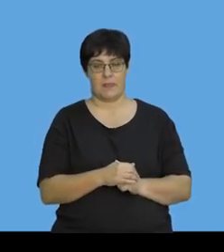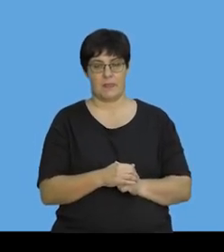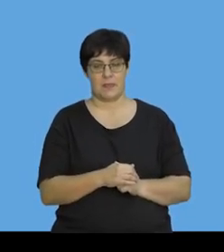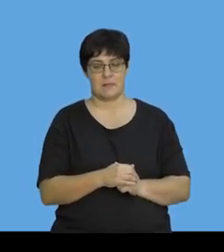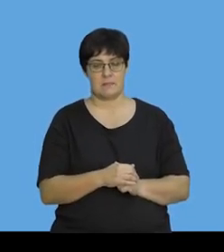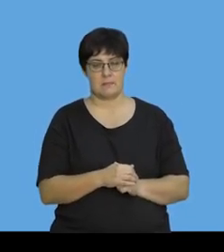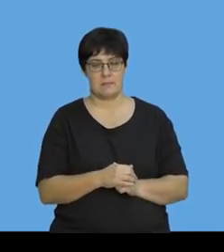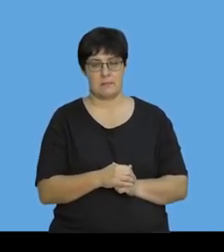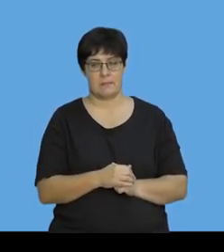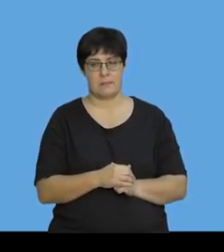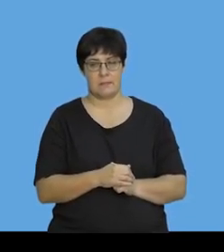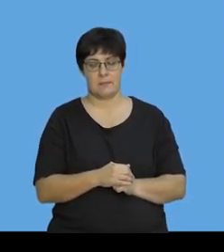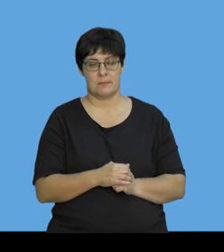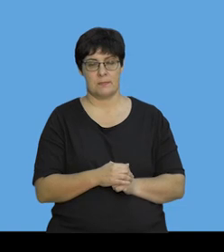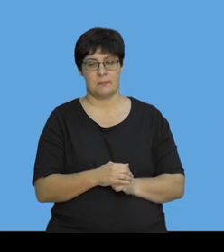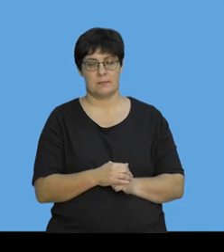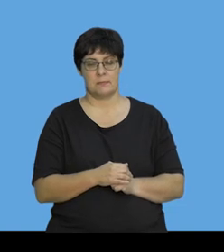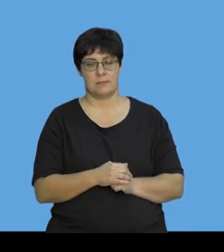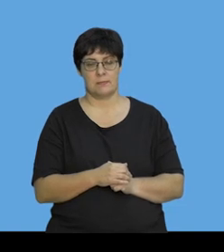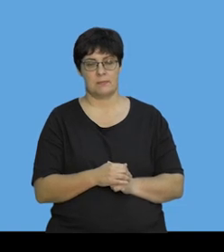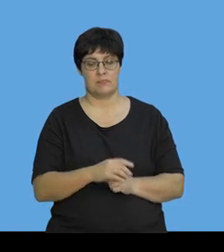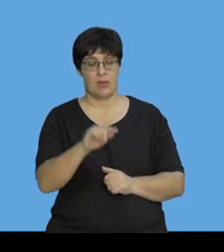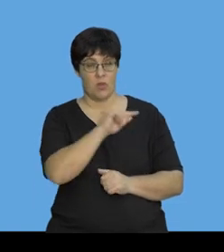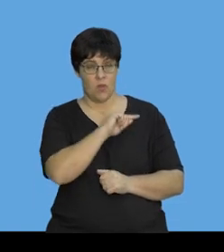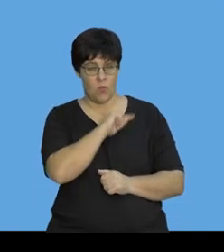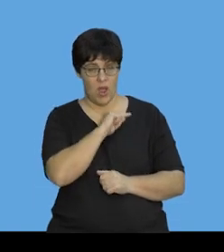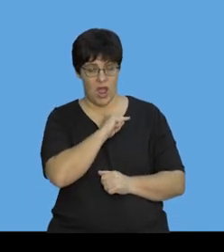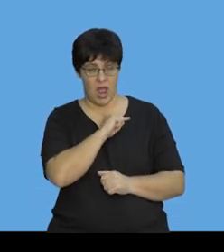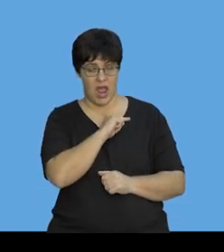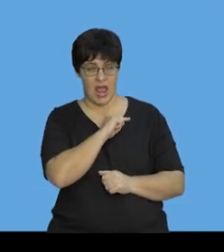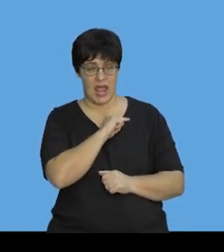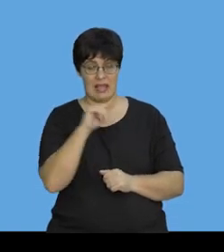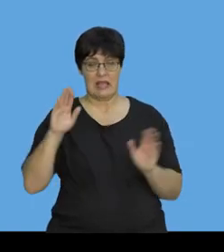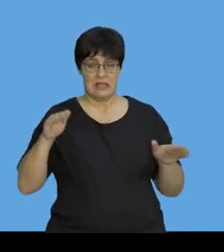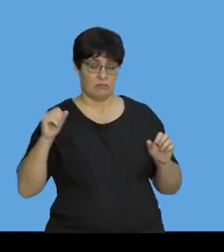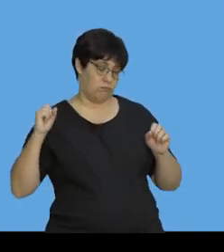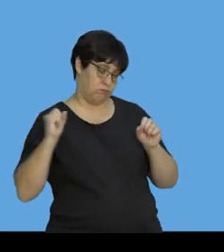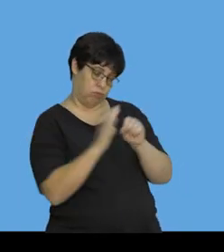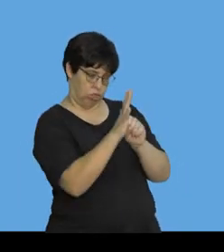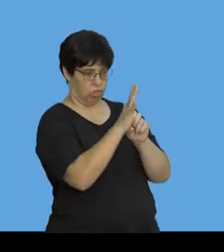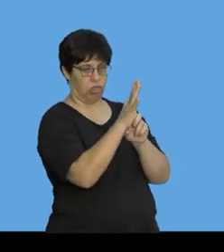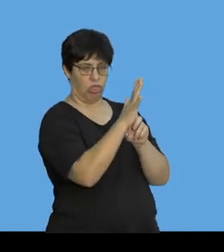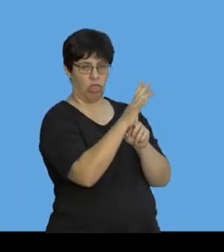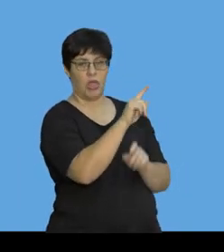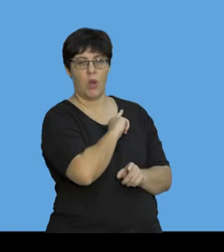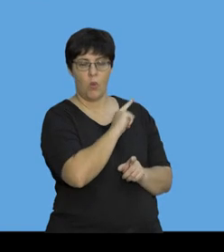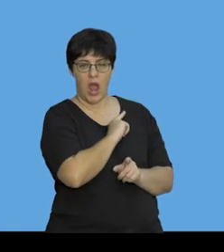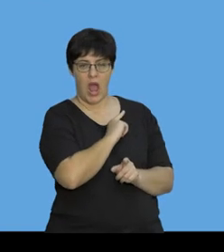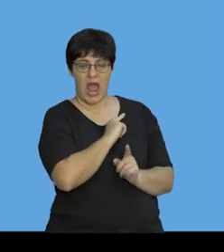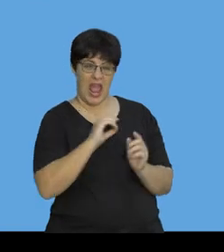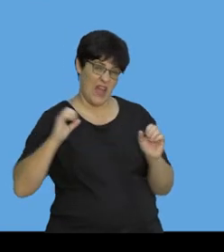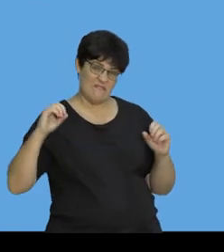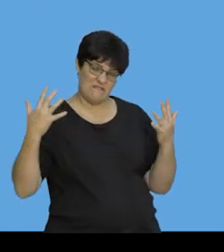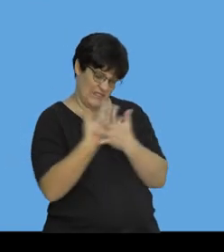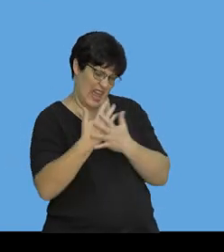And in fact, the reason why the insect splatters is because